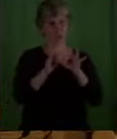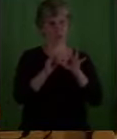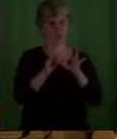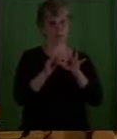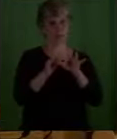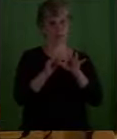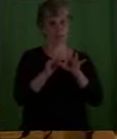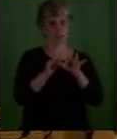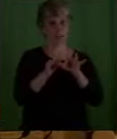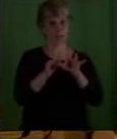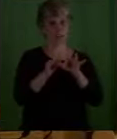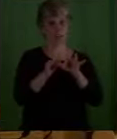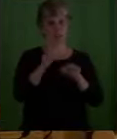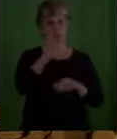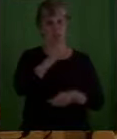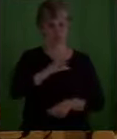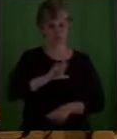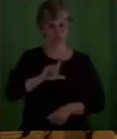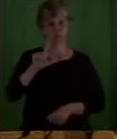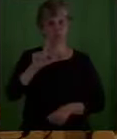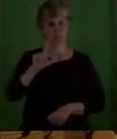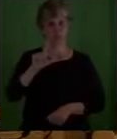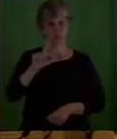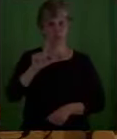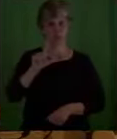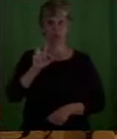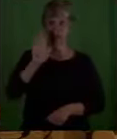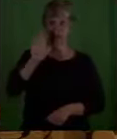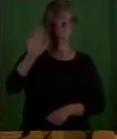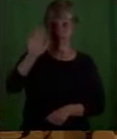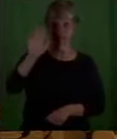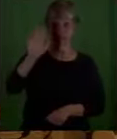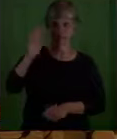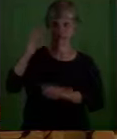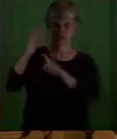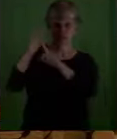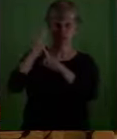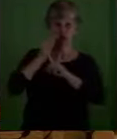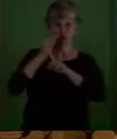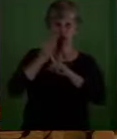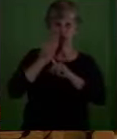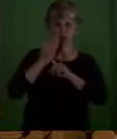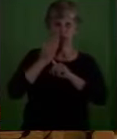Lord shows us Himself. Gives the strength